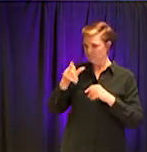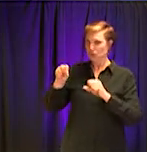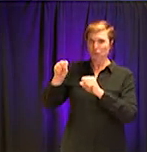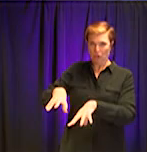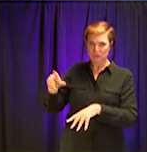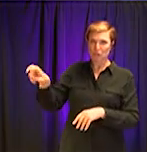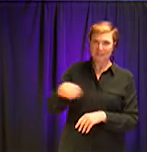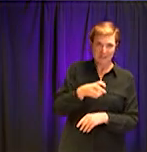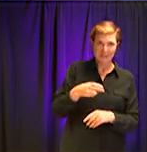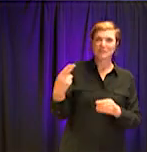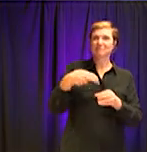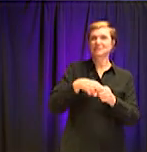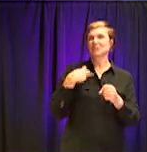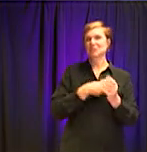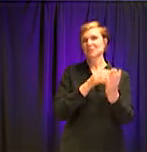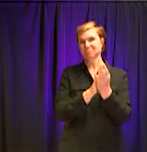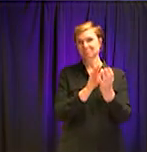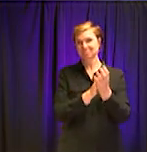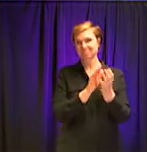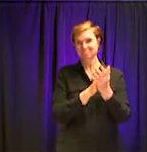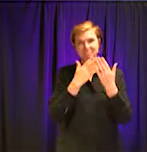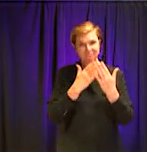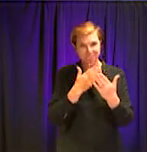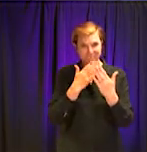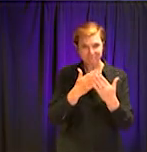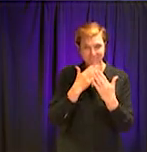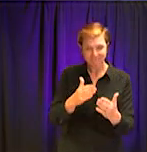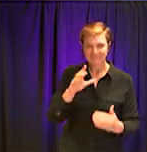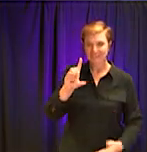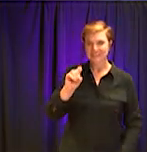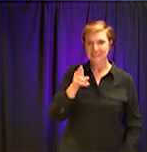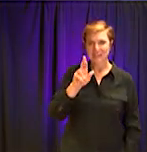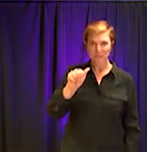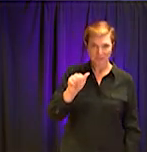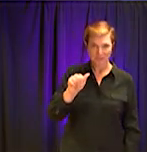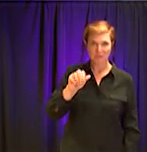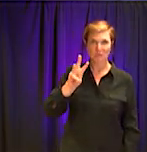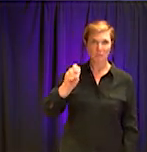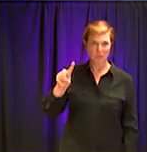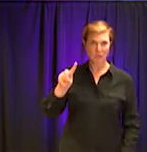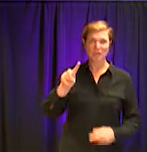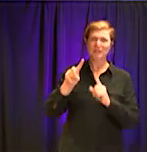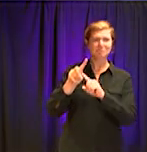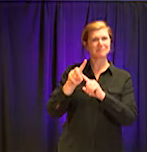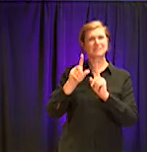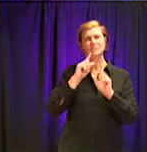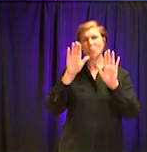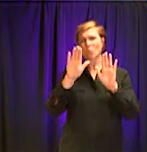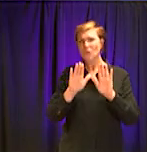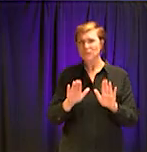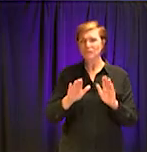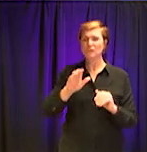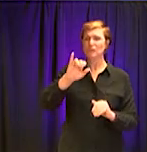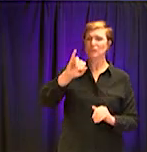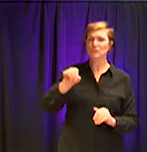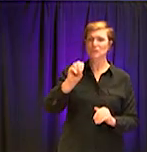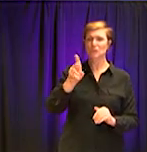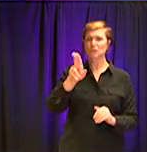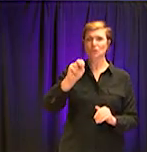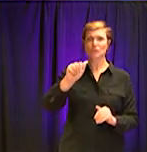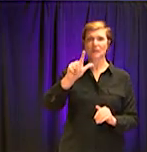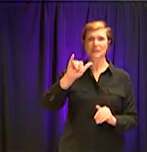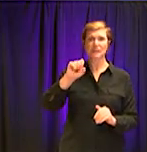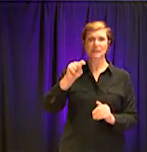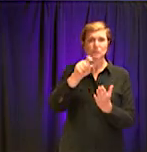applause for being here with us. She is a phenomenal, not just a journalist, but a phenomenal person who